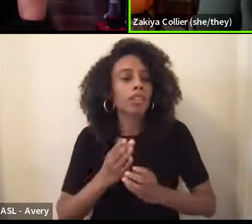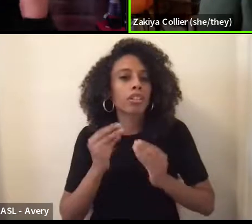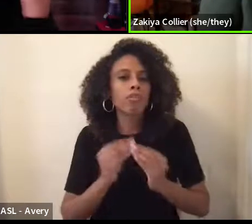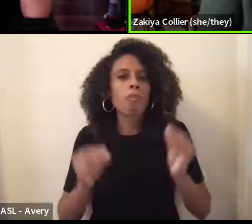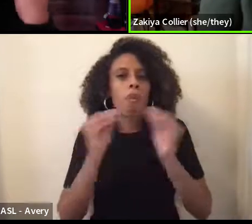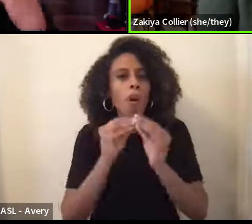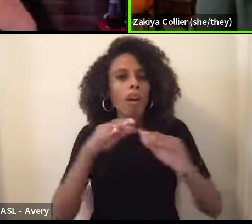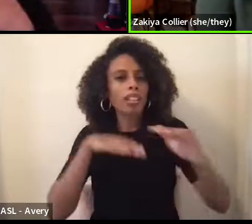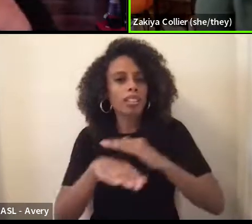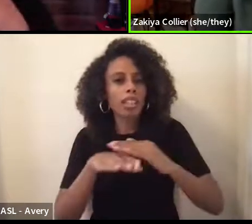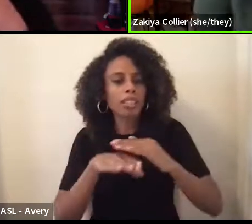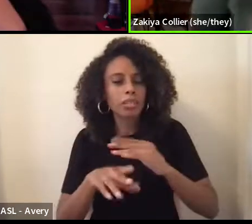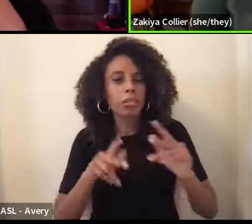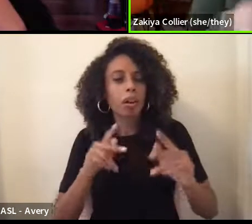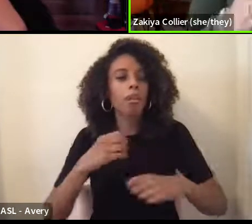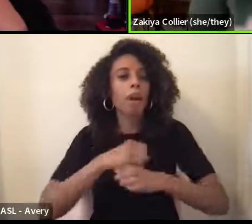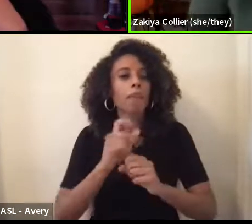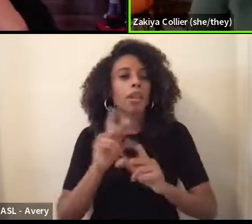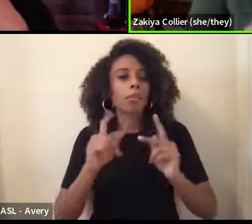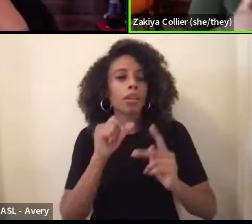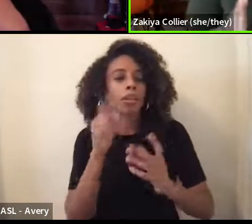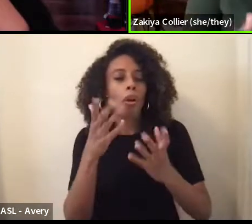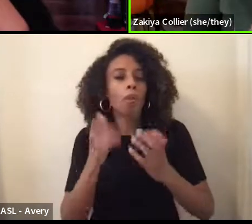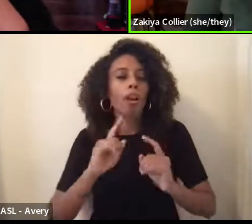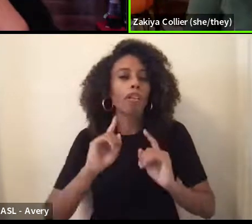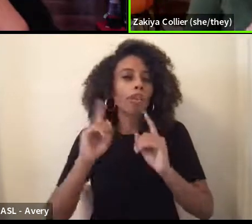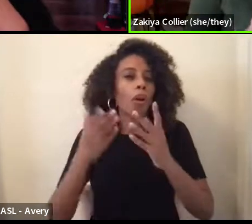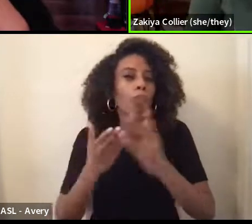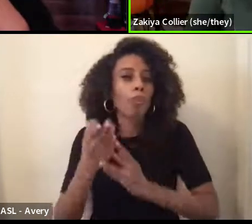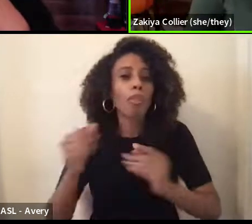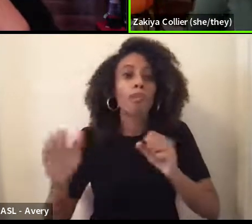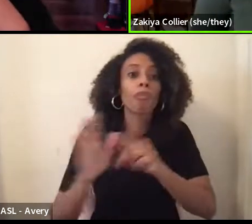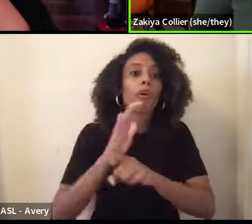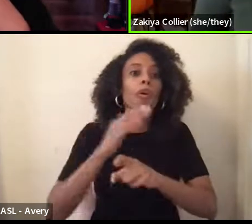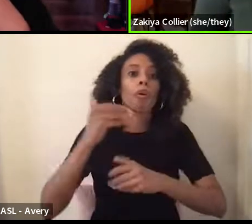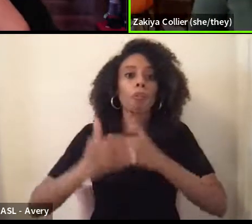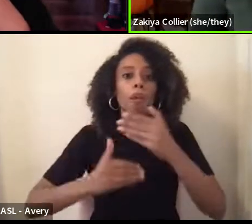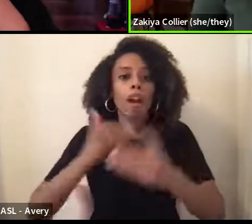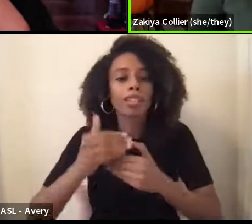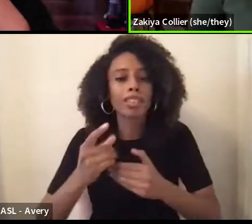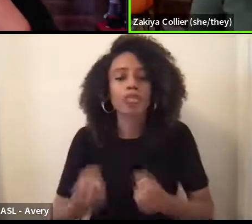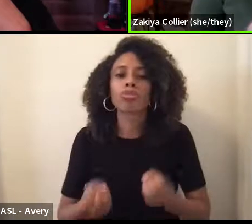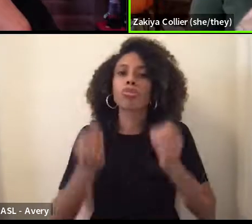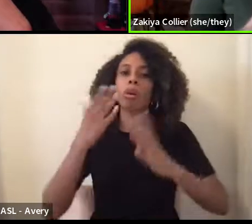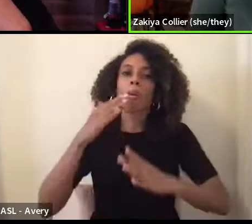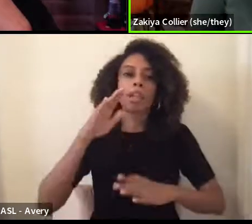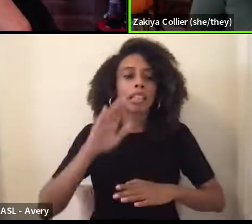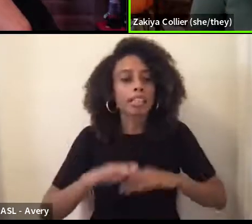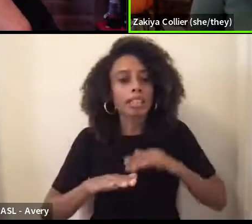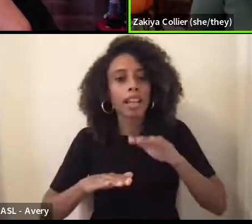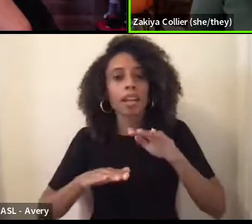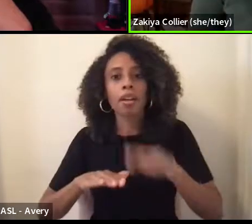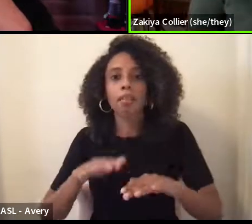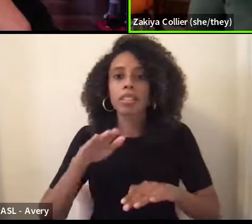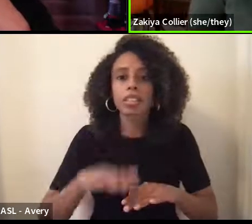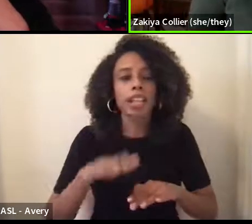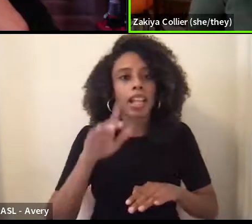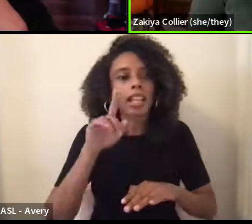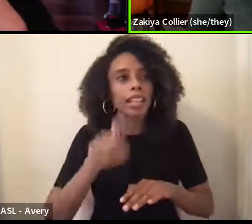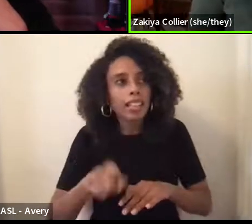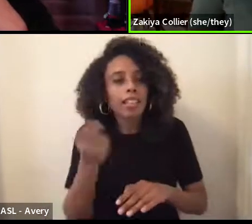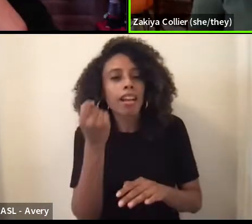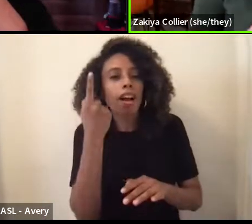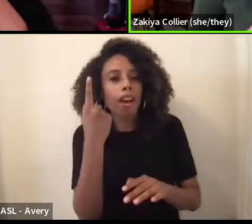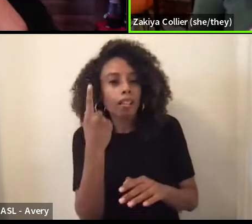because they have to, you know, do so many steps. They have to like, have this particular literacy of like legal